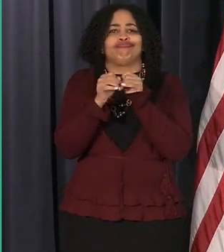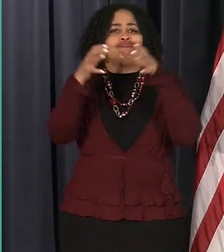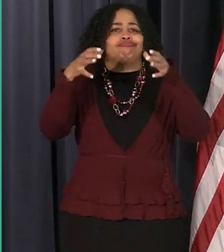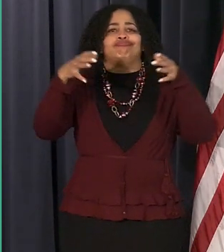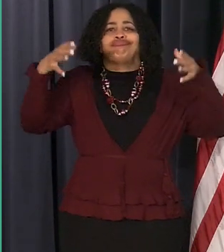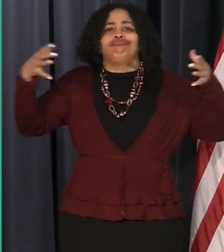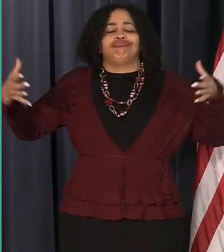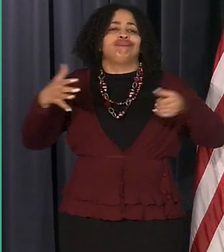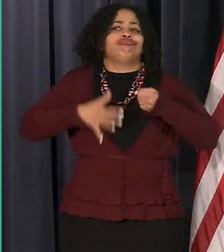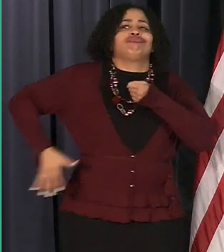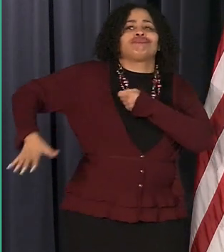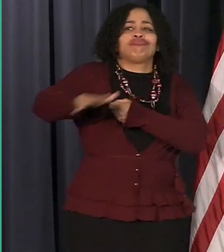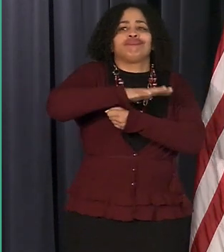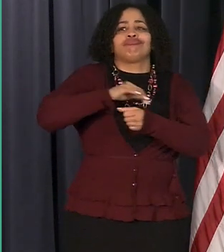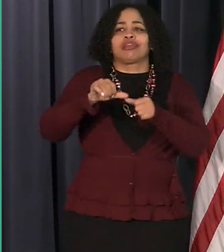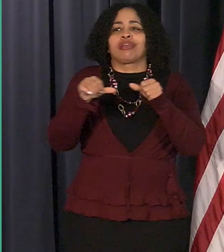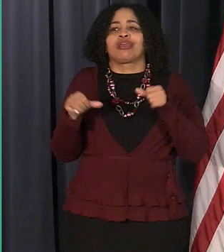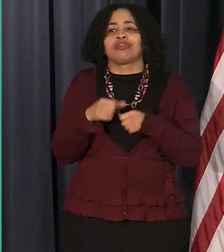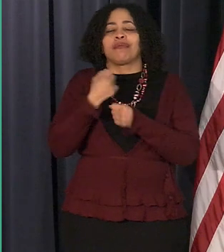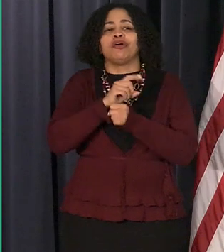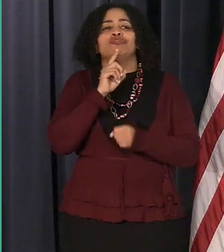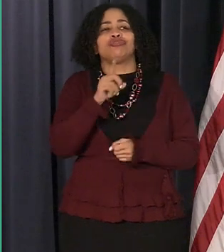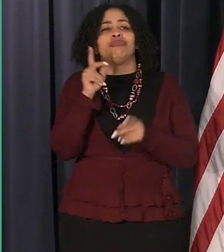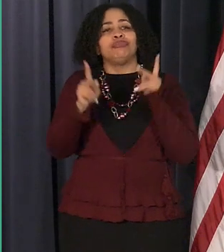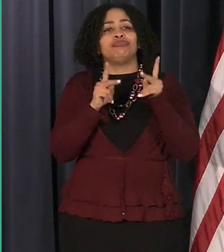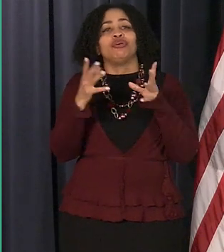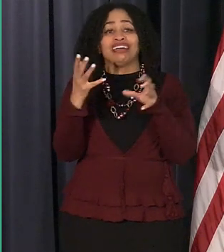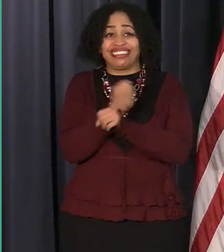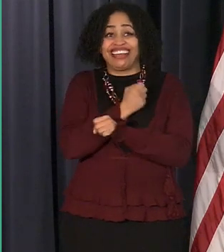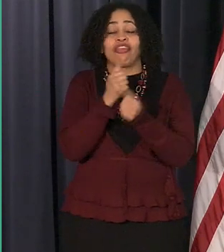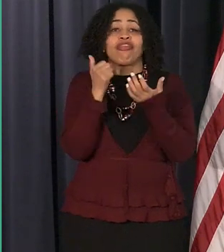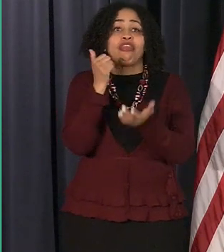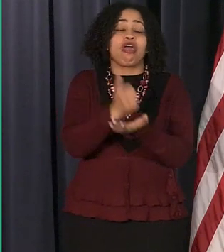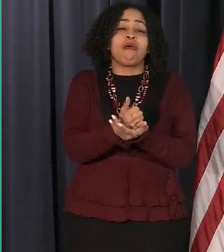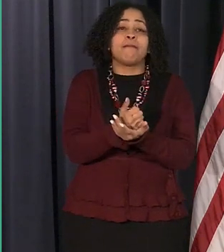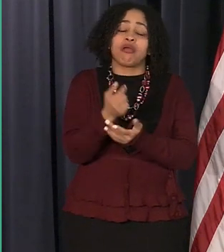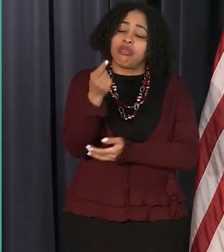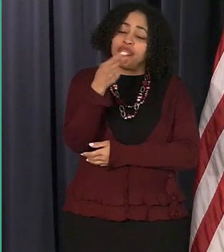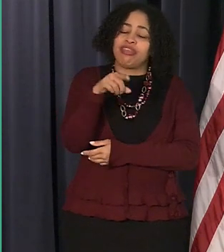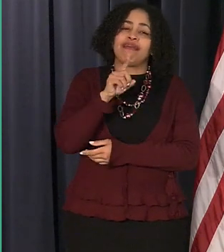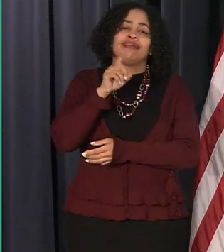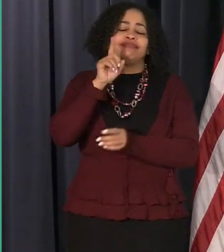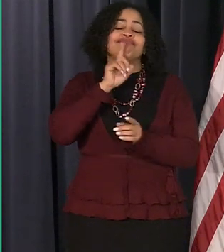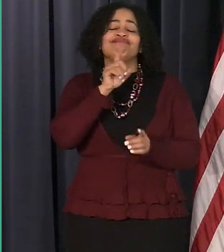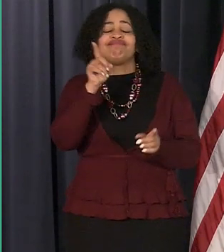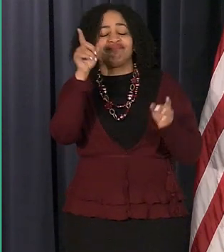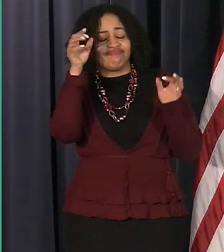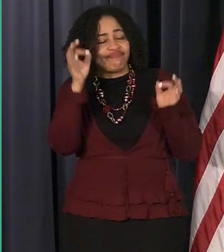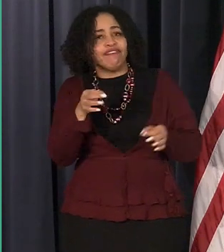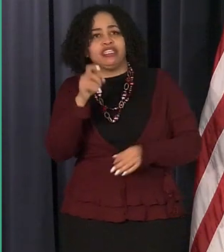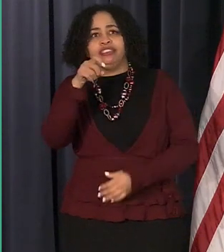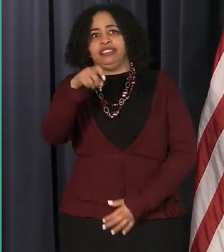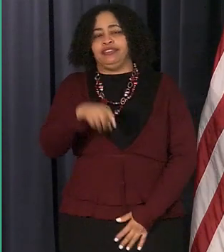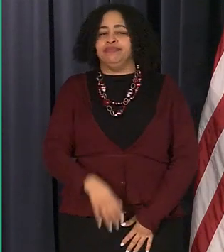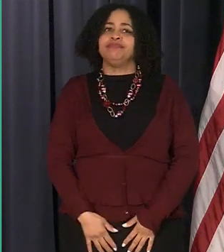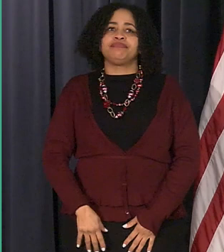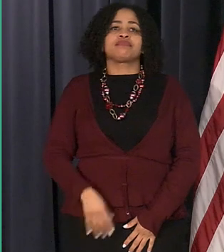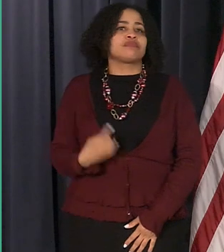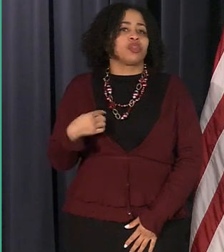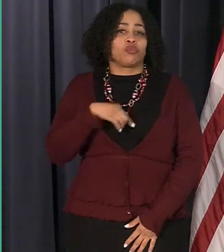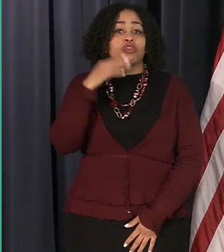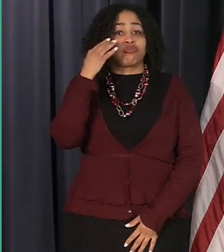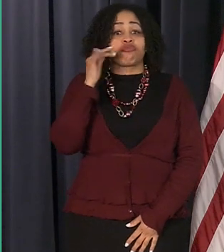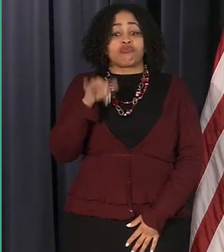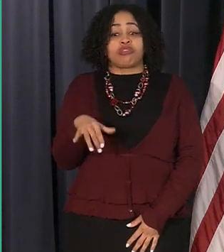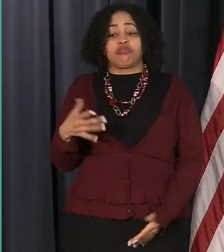chalmers neighborhood to make sure that people get the assistance that they they absolutely need um we know